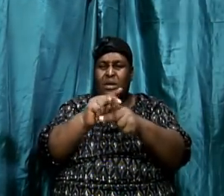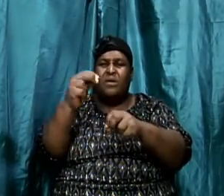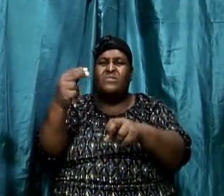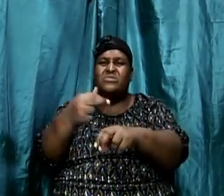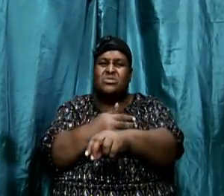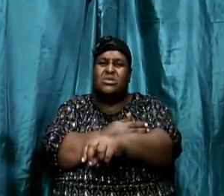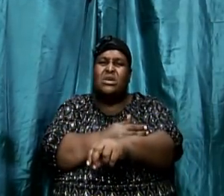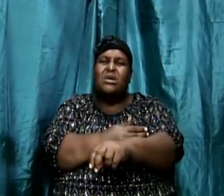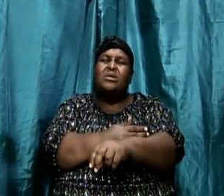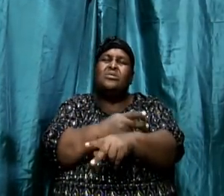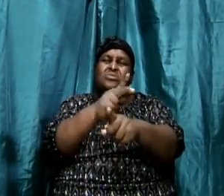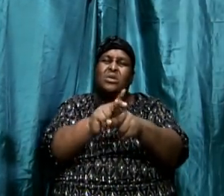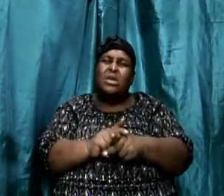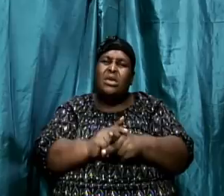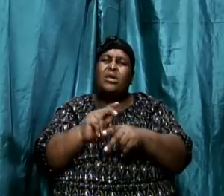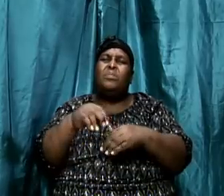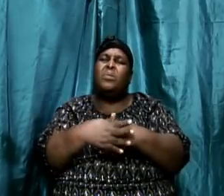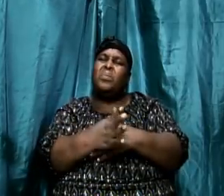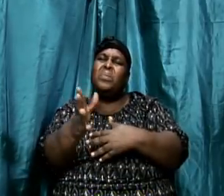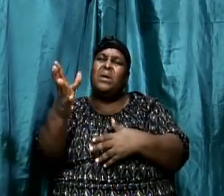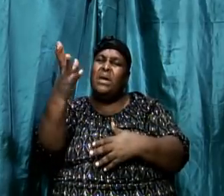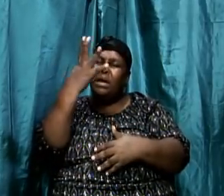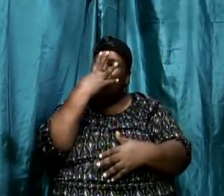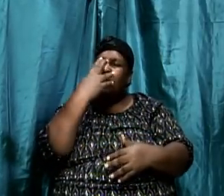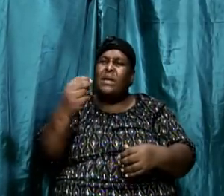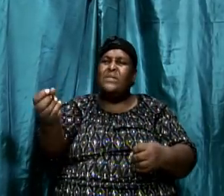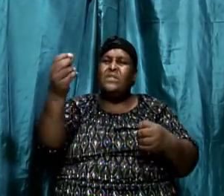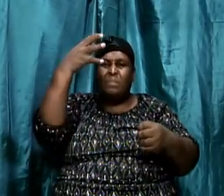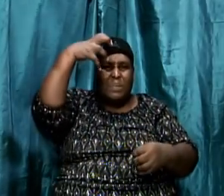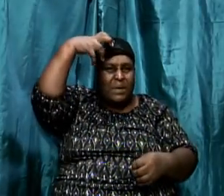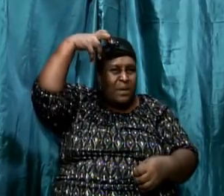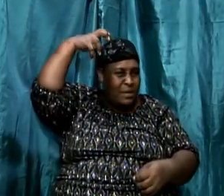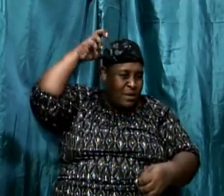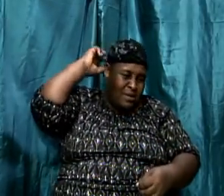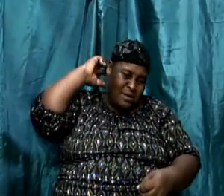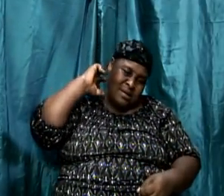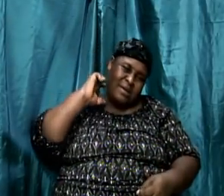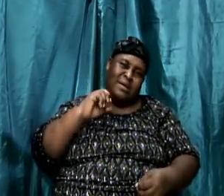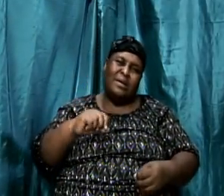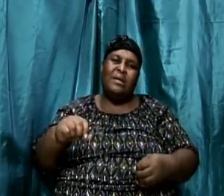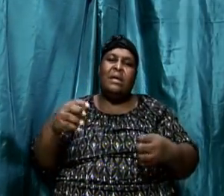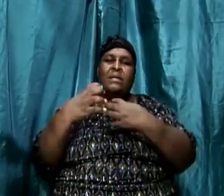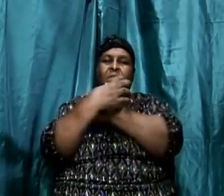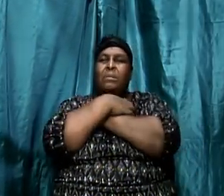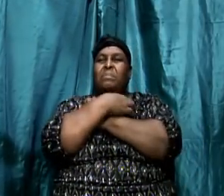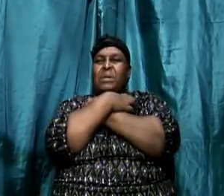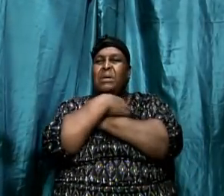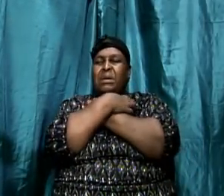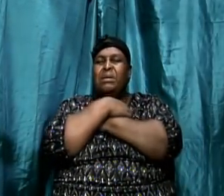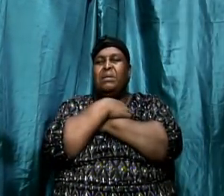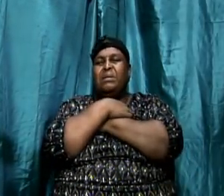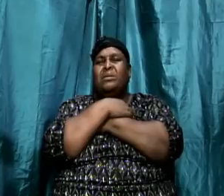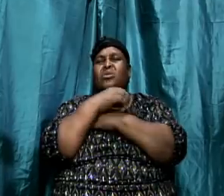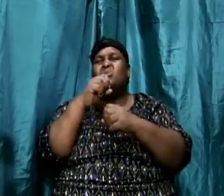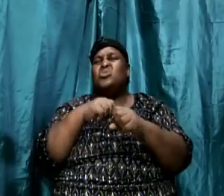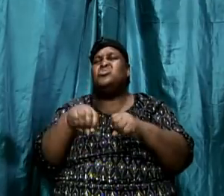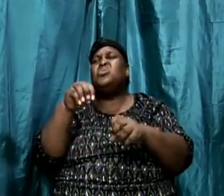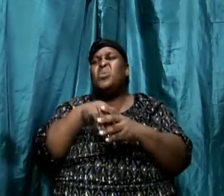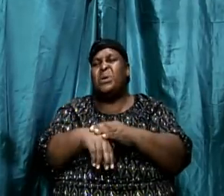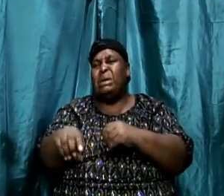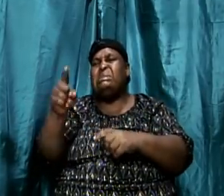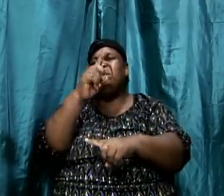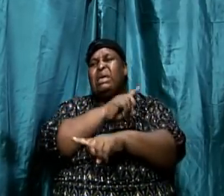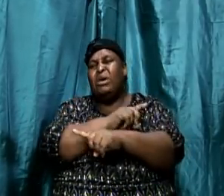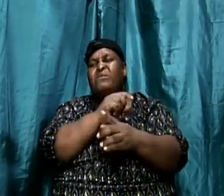lion and the bear and so on and so forth. And therefore, in David's writing, he could have written like Psalms 23, that the